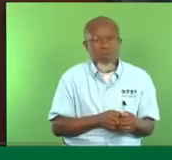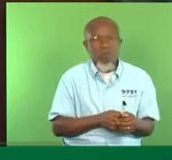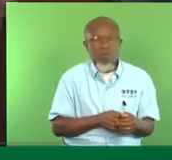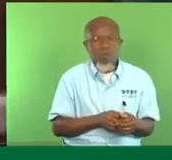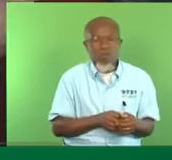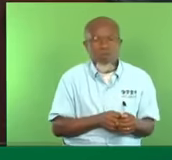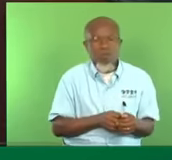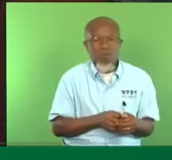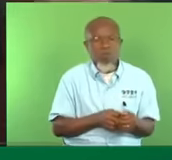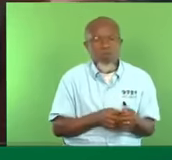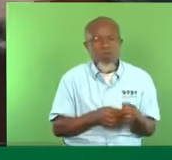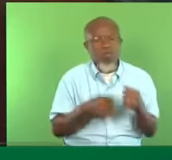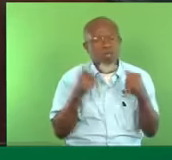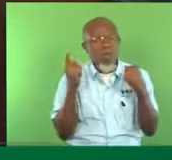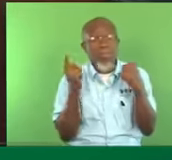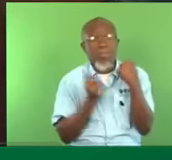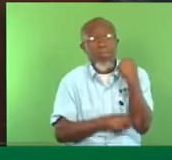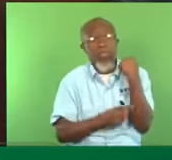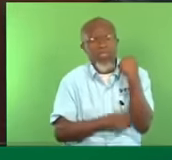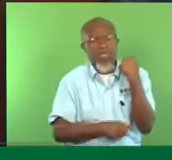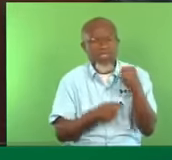punish the children of Oropuch East.